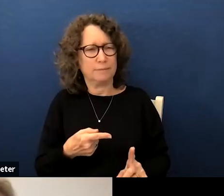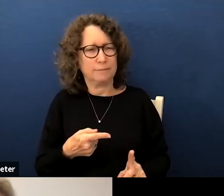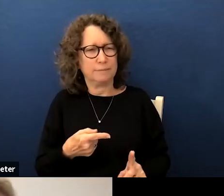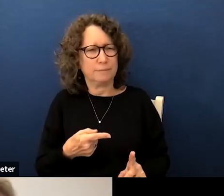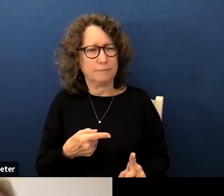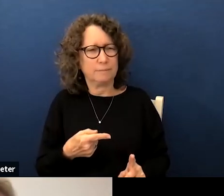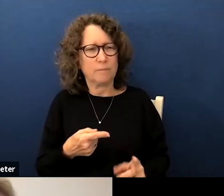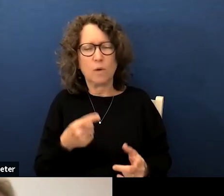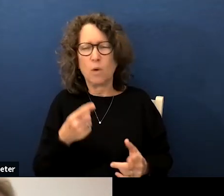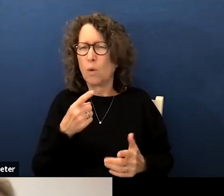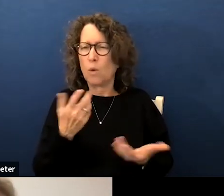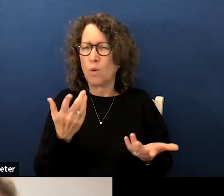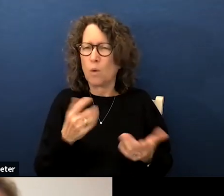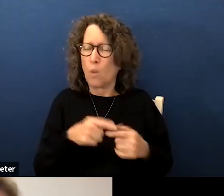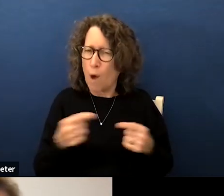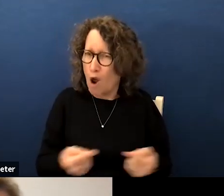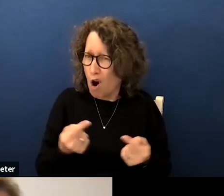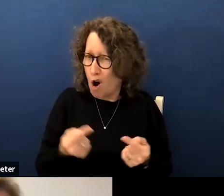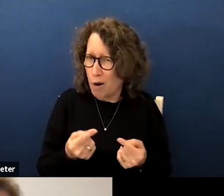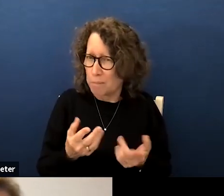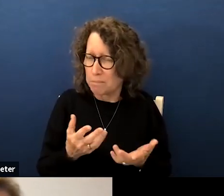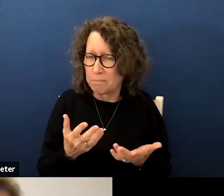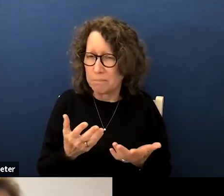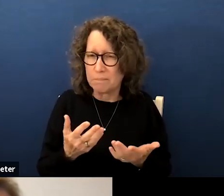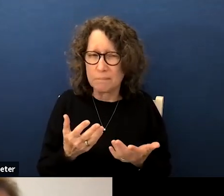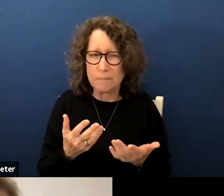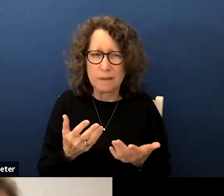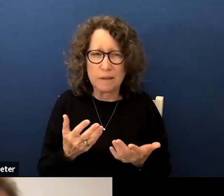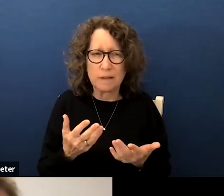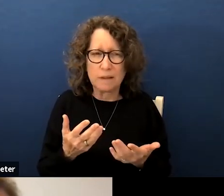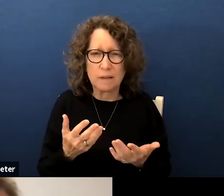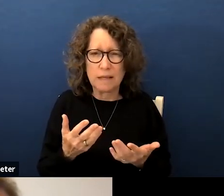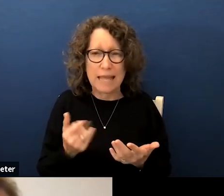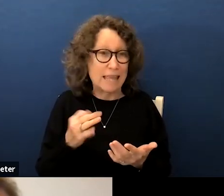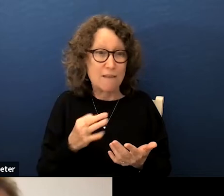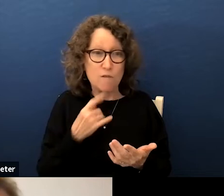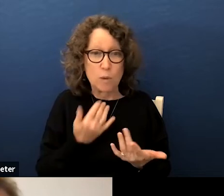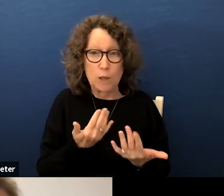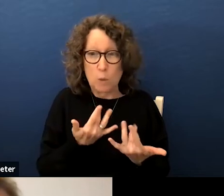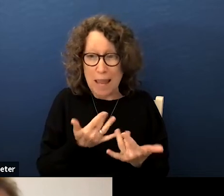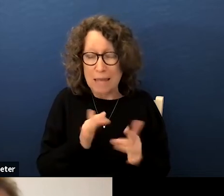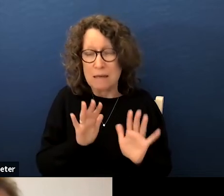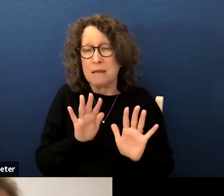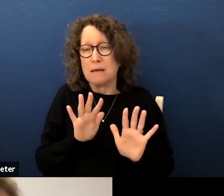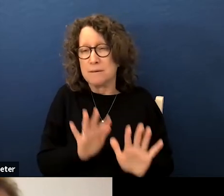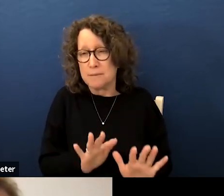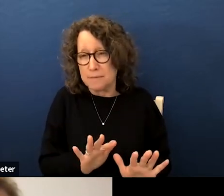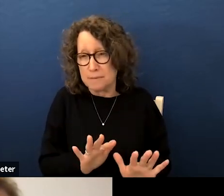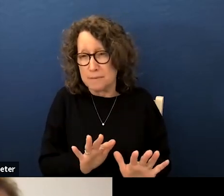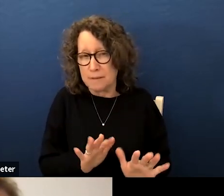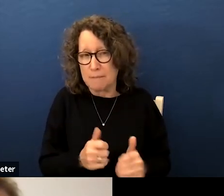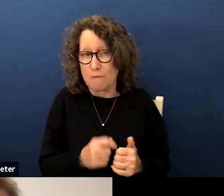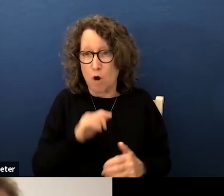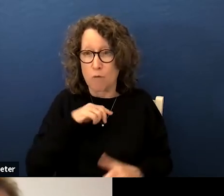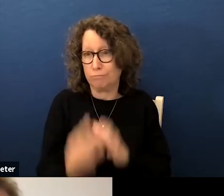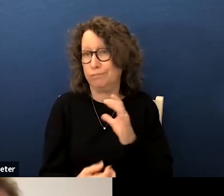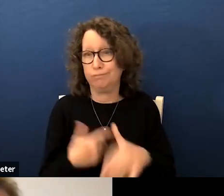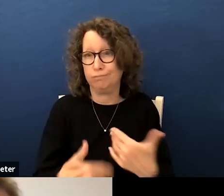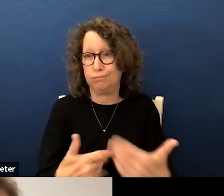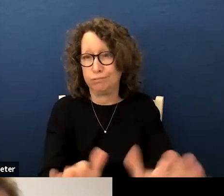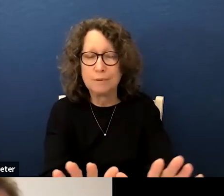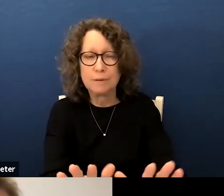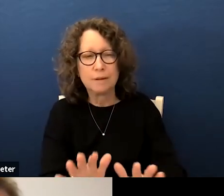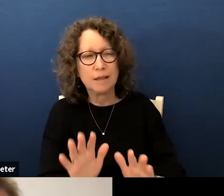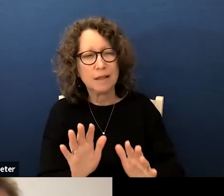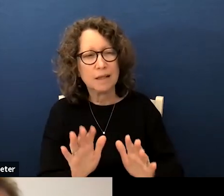alvarez is saying what what harm is that you know we're going to do some undue harm if we take a step back um you know to just you know